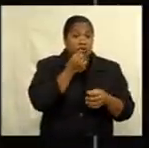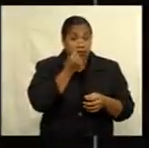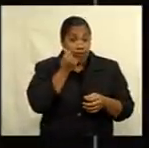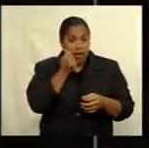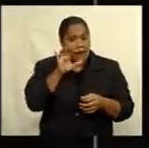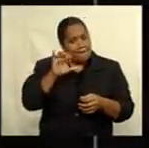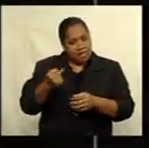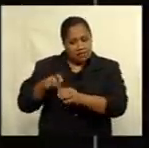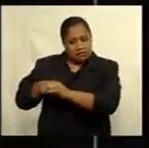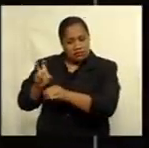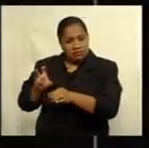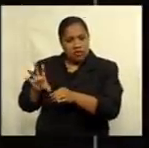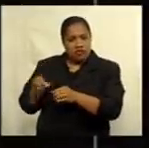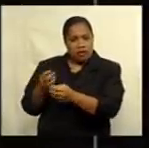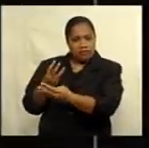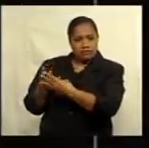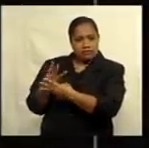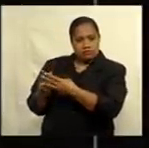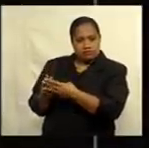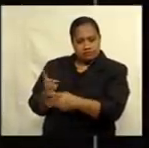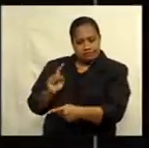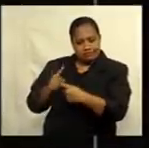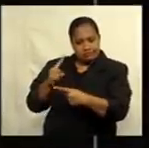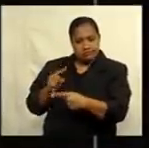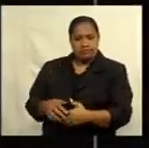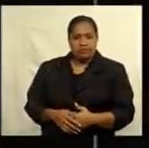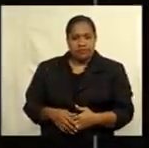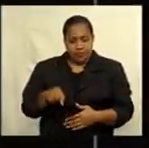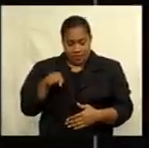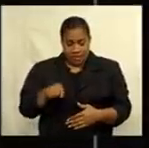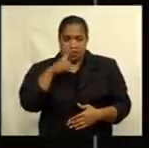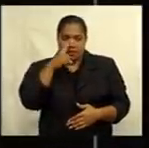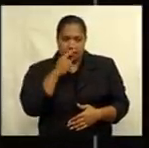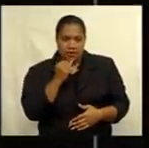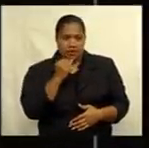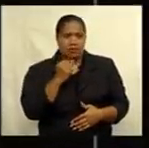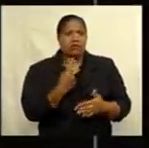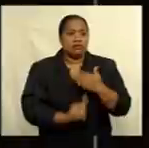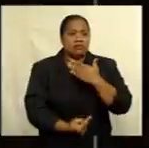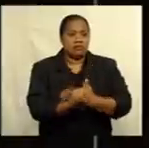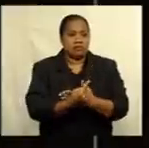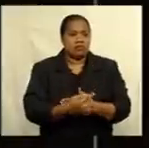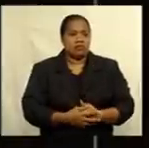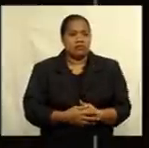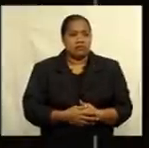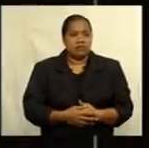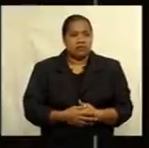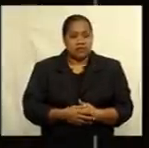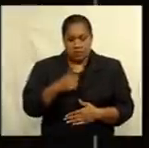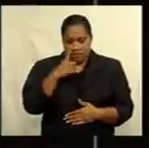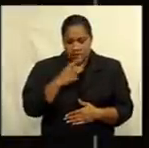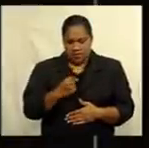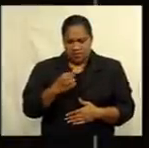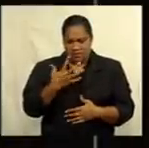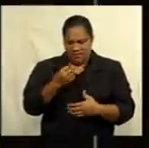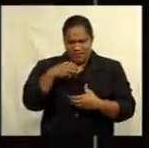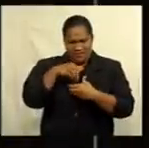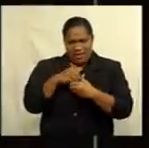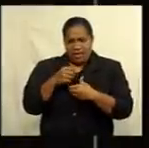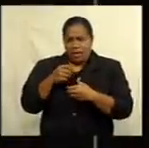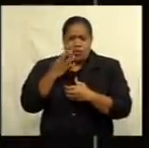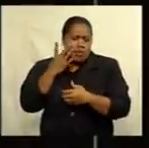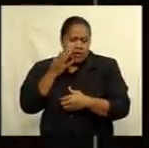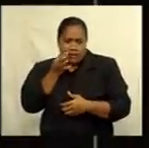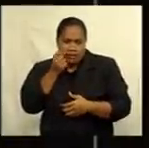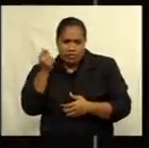Apenisawangai-Randovu reports this may open up old wounds which emerged when Rambuka walked out on Soudelpa and divided loyalties